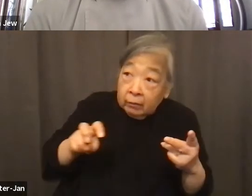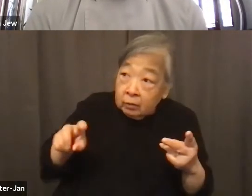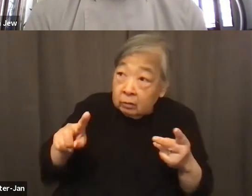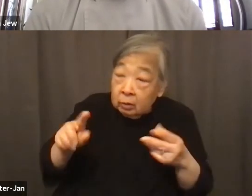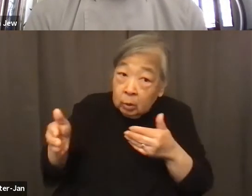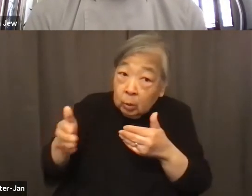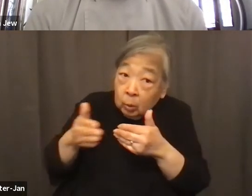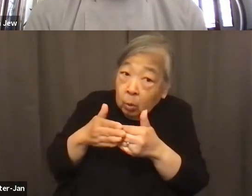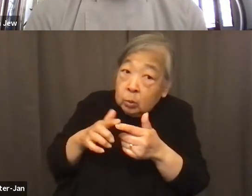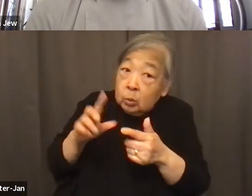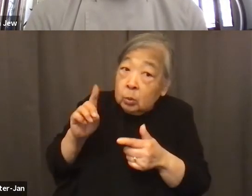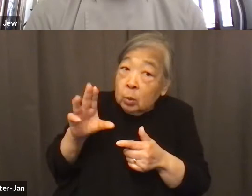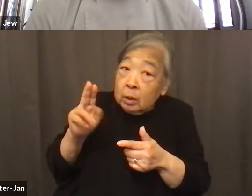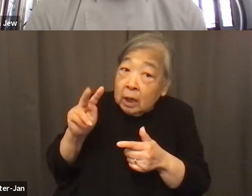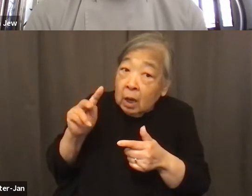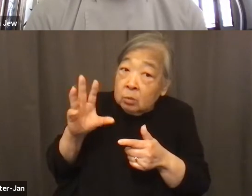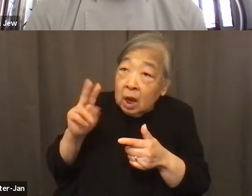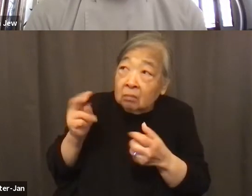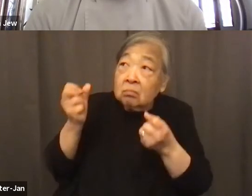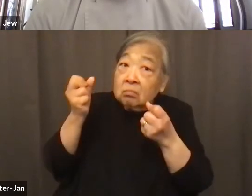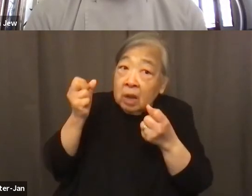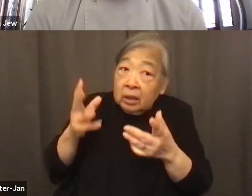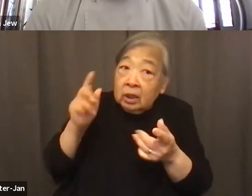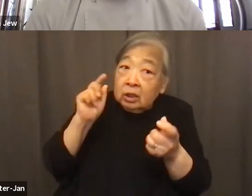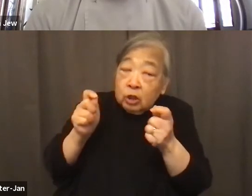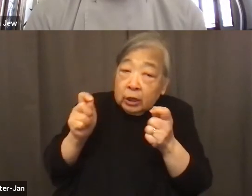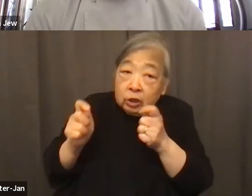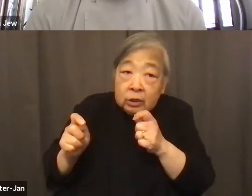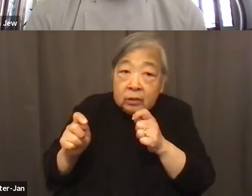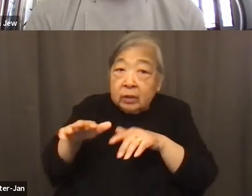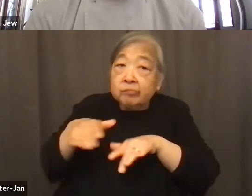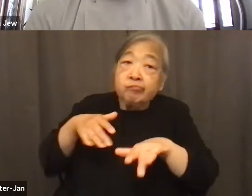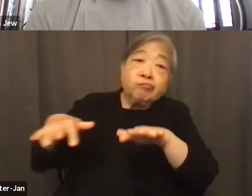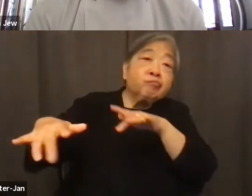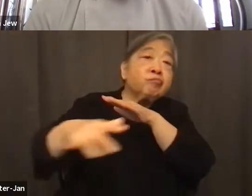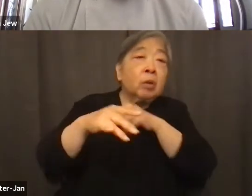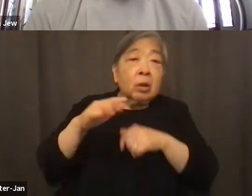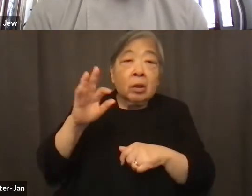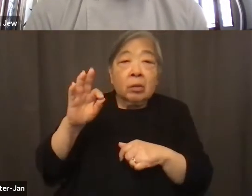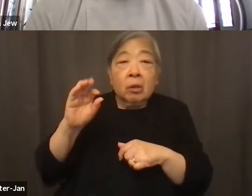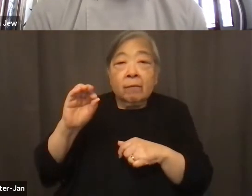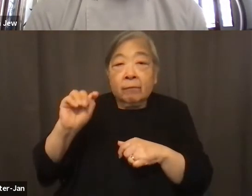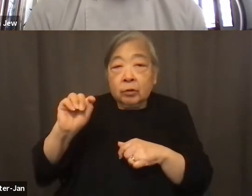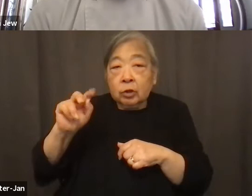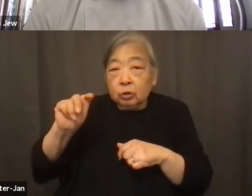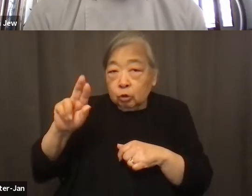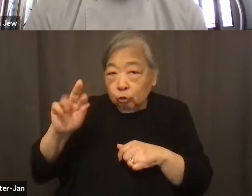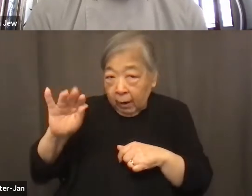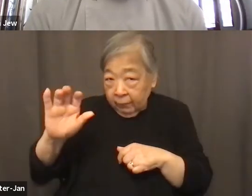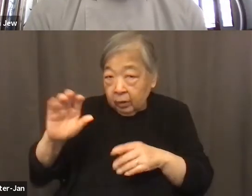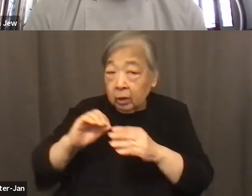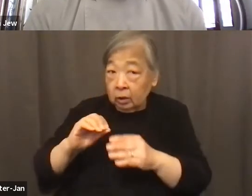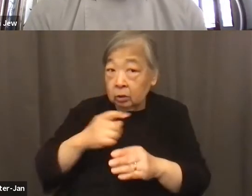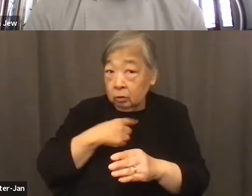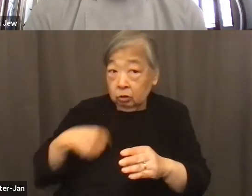all those things have changed. The foot traffic here in Chinatown and some of them